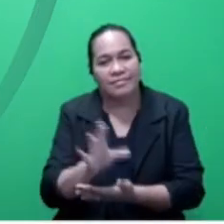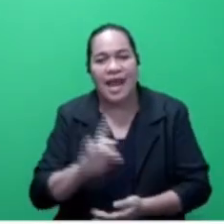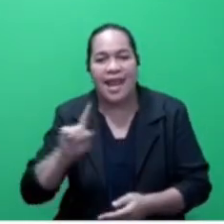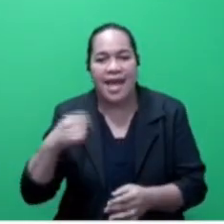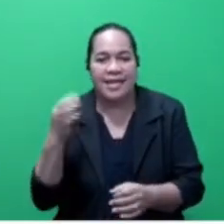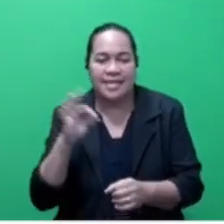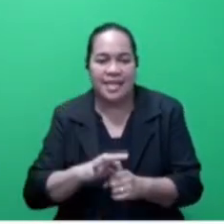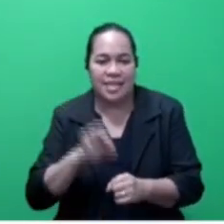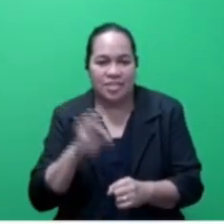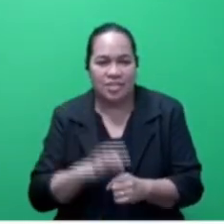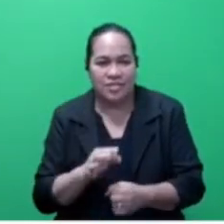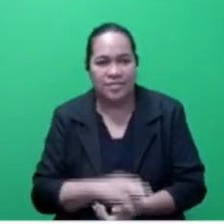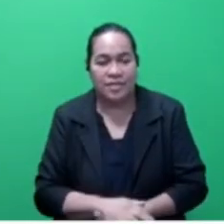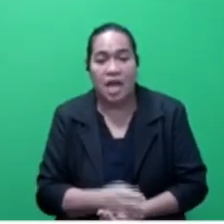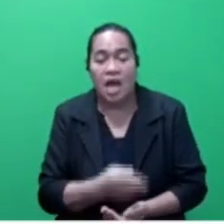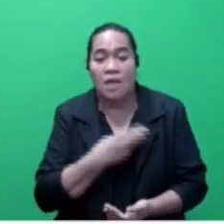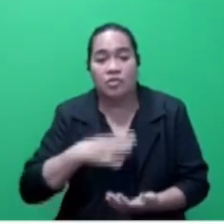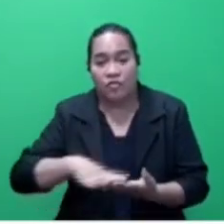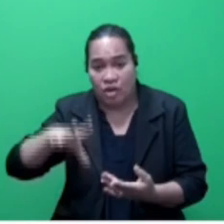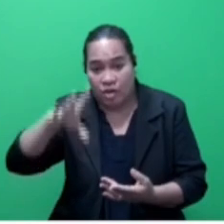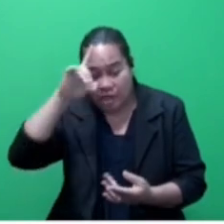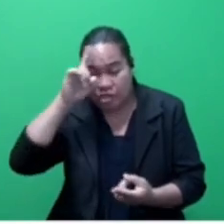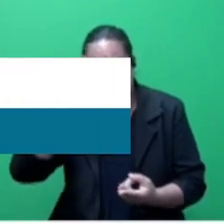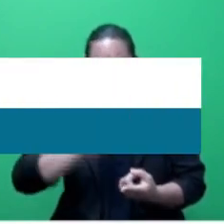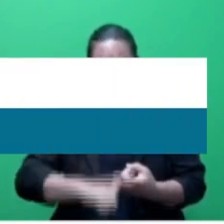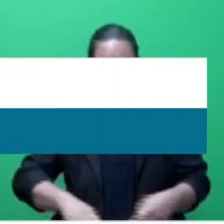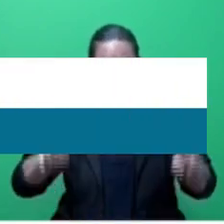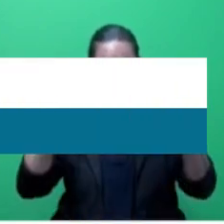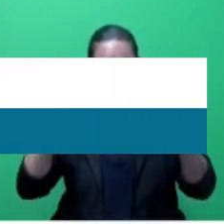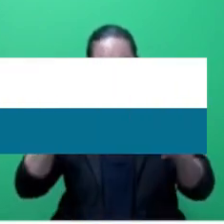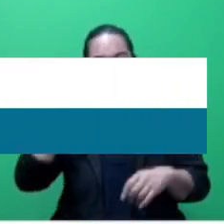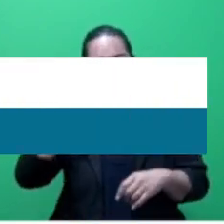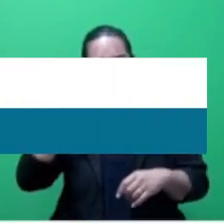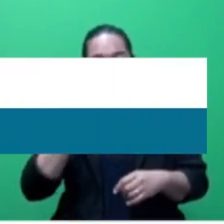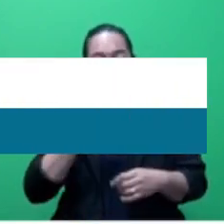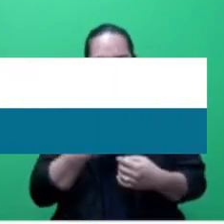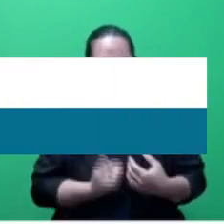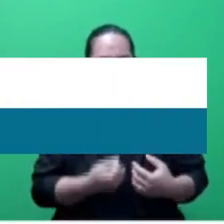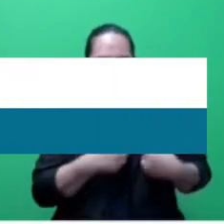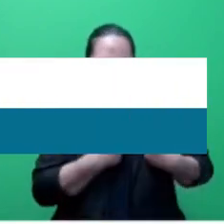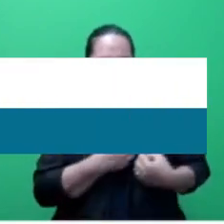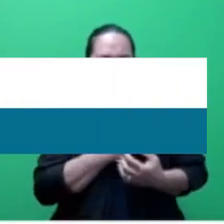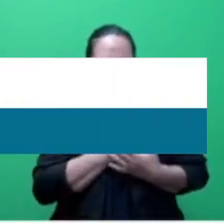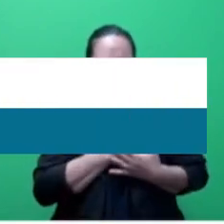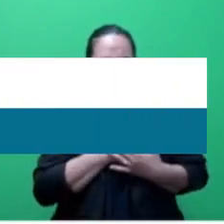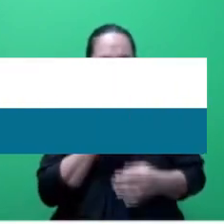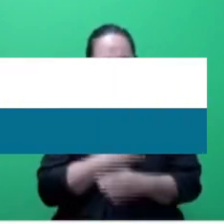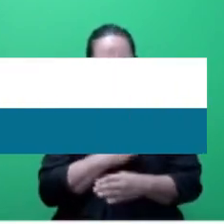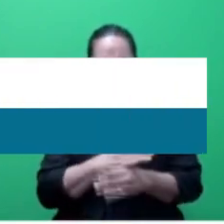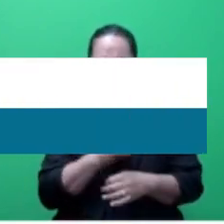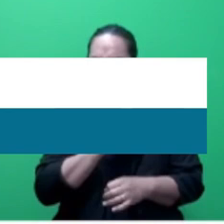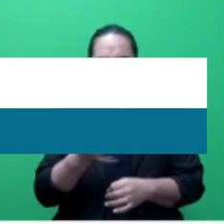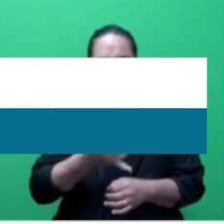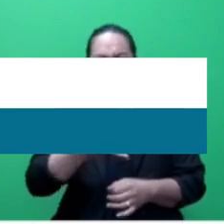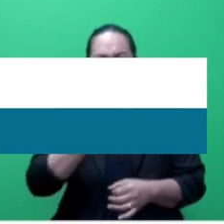Let me remind the Honourable Minister of Education, Honourable Speaker Sir, that teachers are passionate about their work and they don't drink all